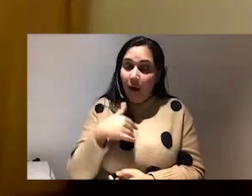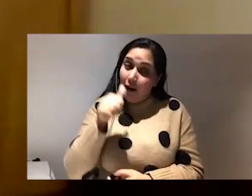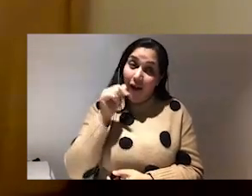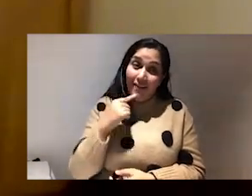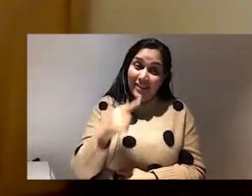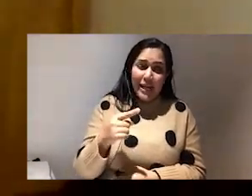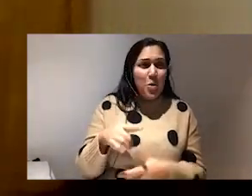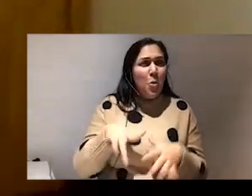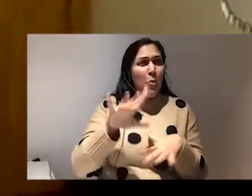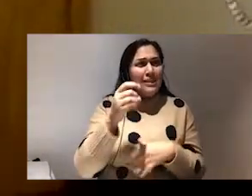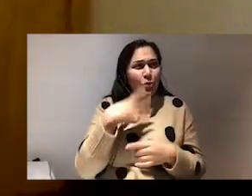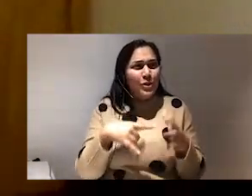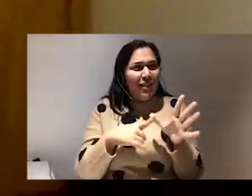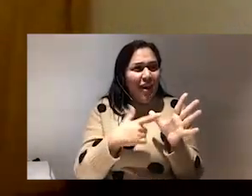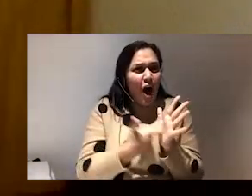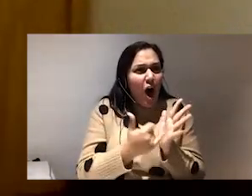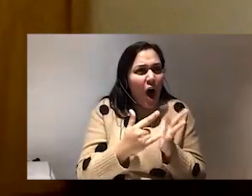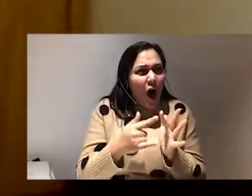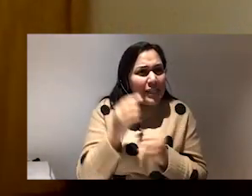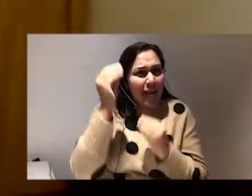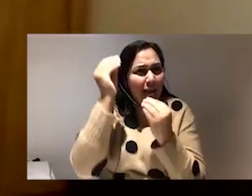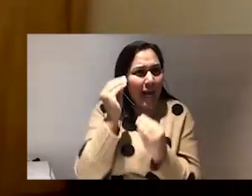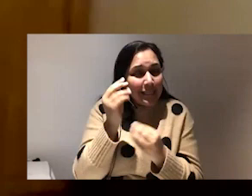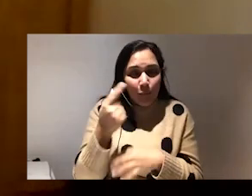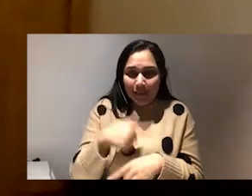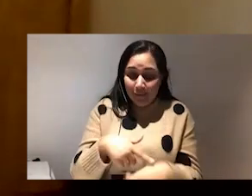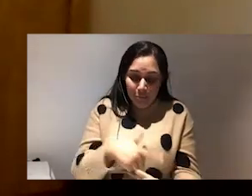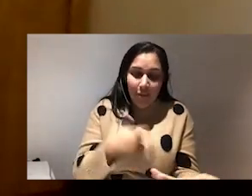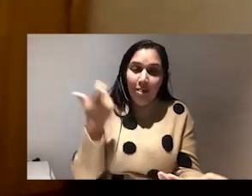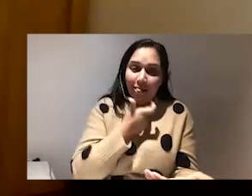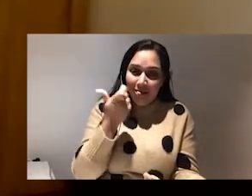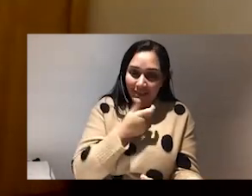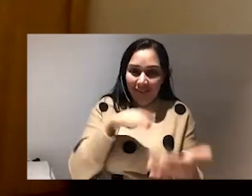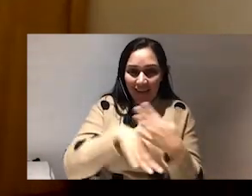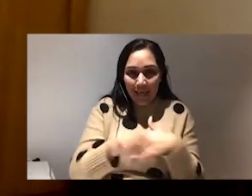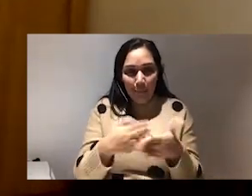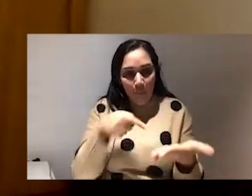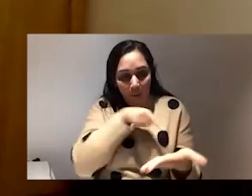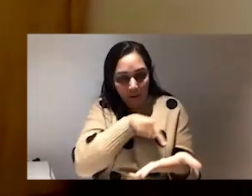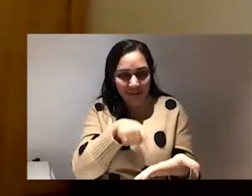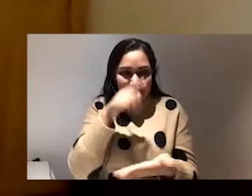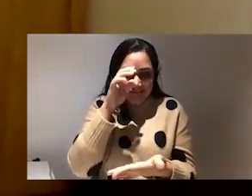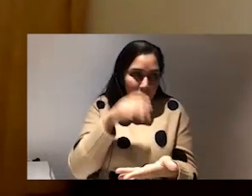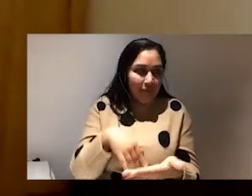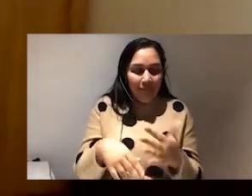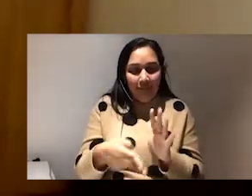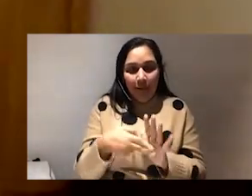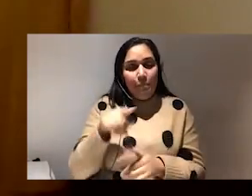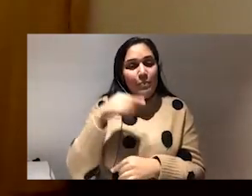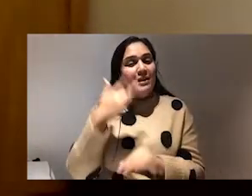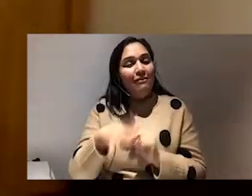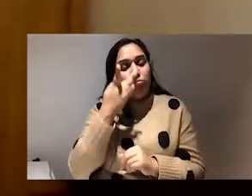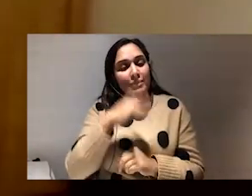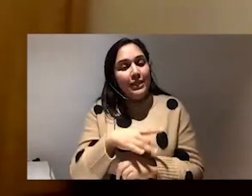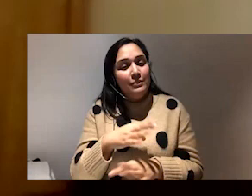hat one time, which, which had me in stitches. But that's part of it, right? You never pretend to be something that you're not,